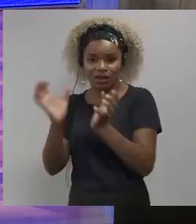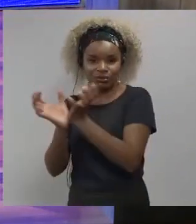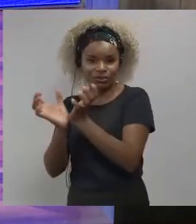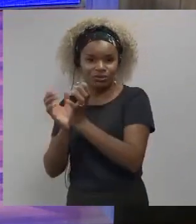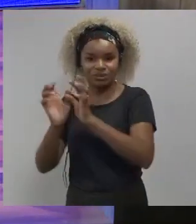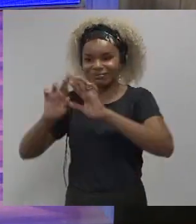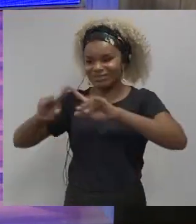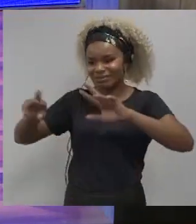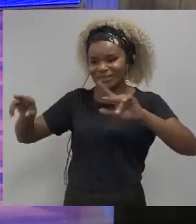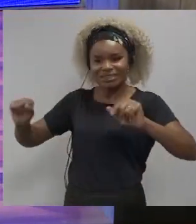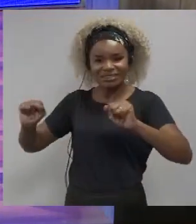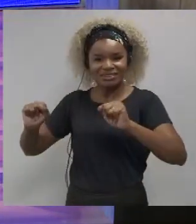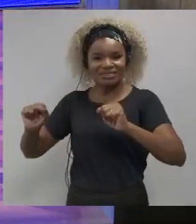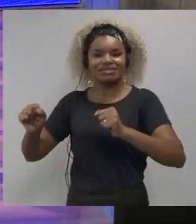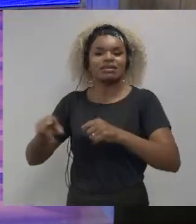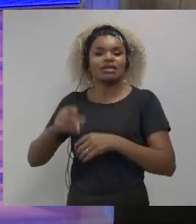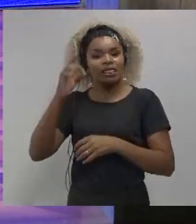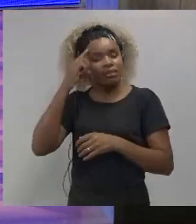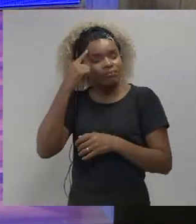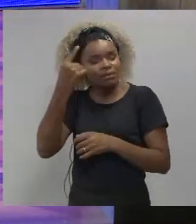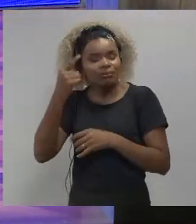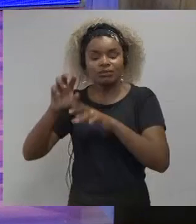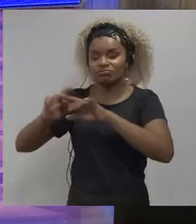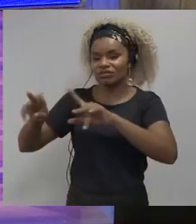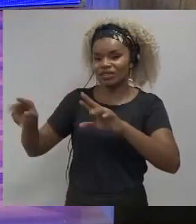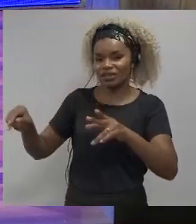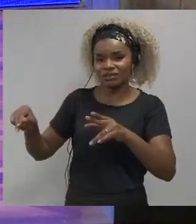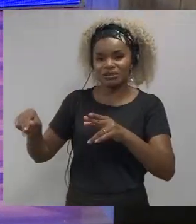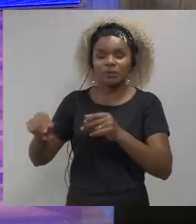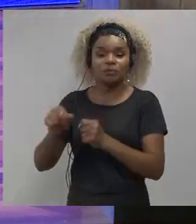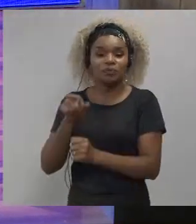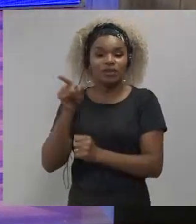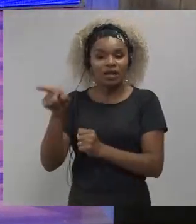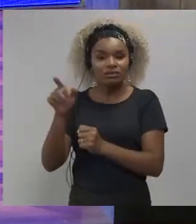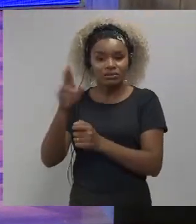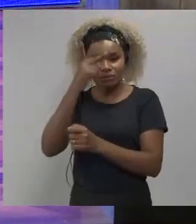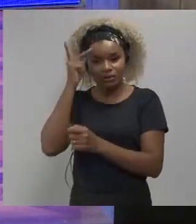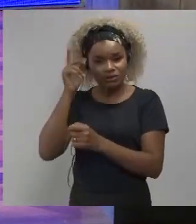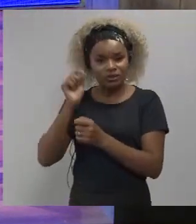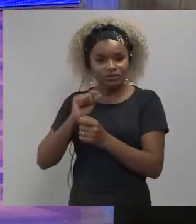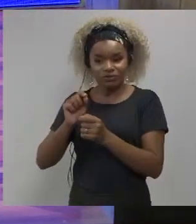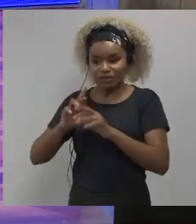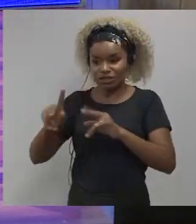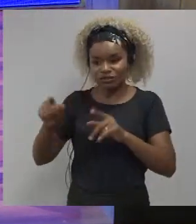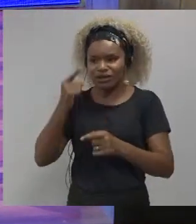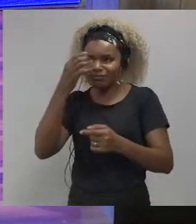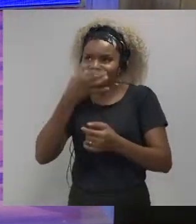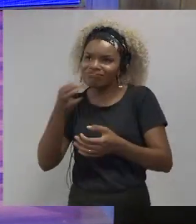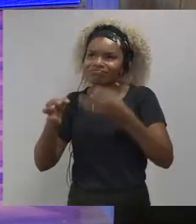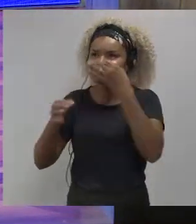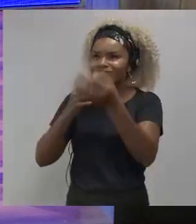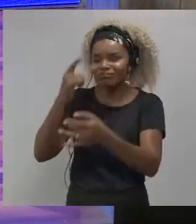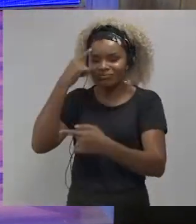cognitively diverse in other words they all will have a different blind spot